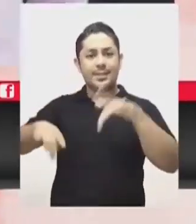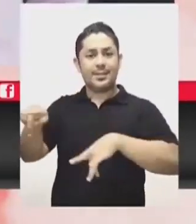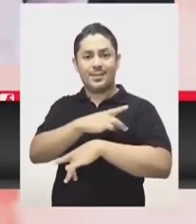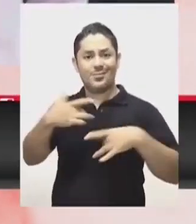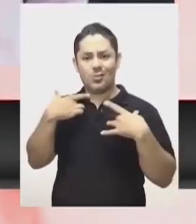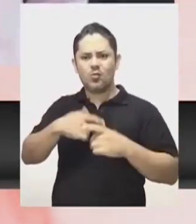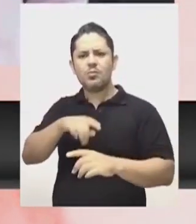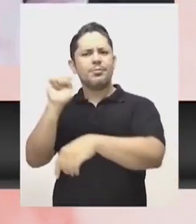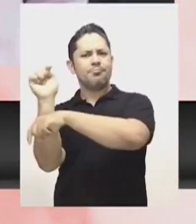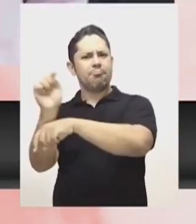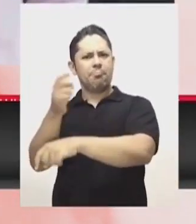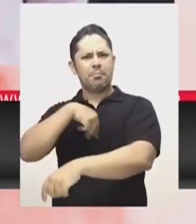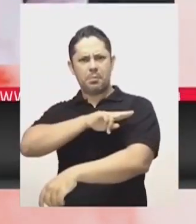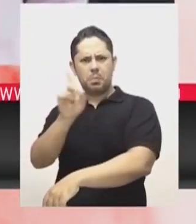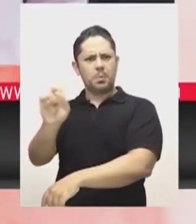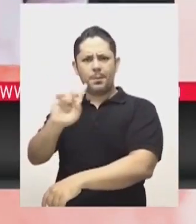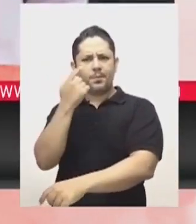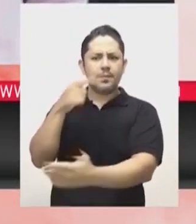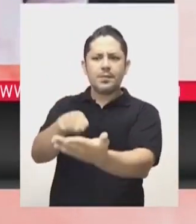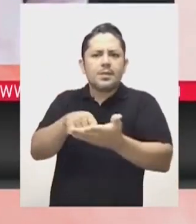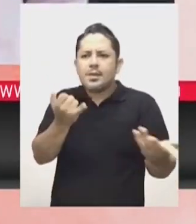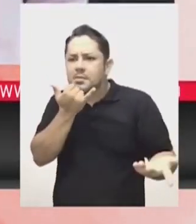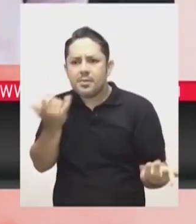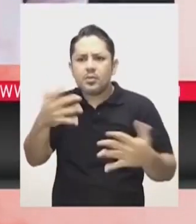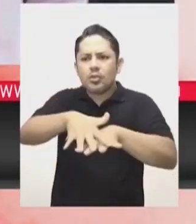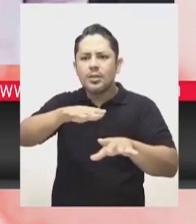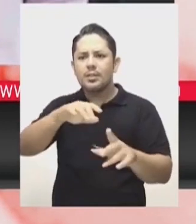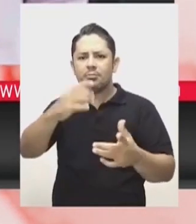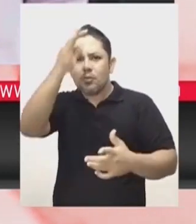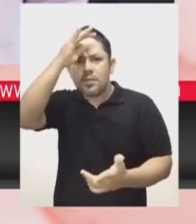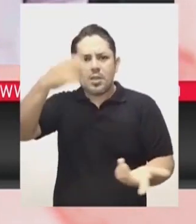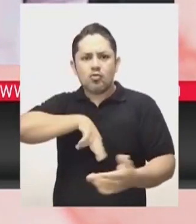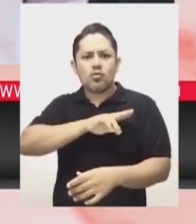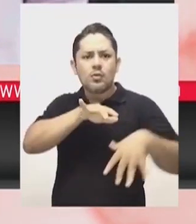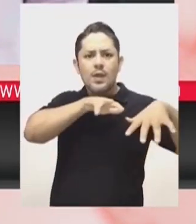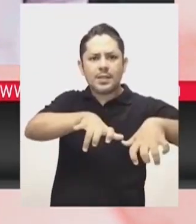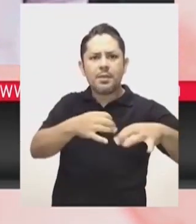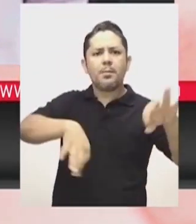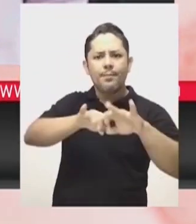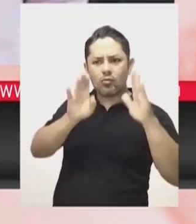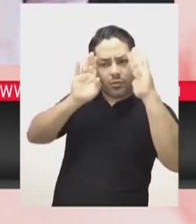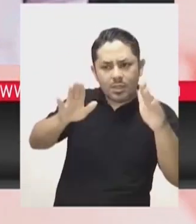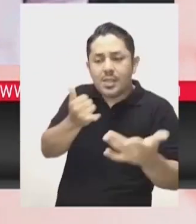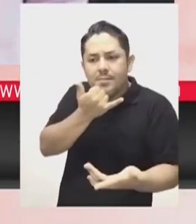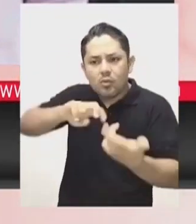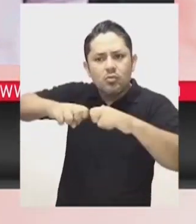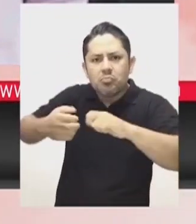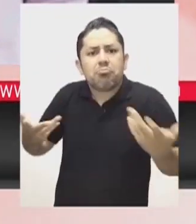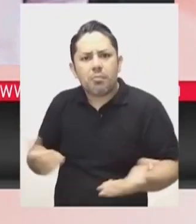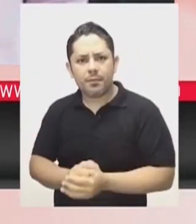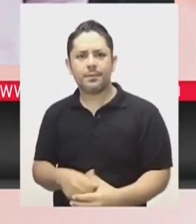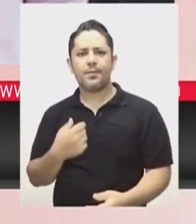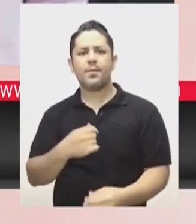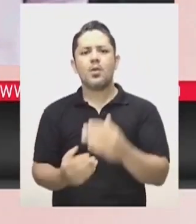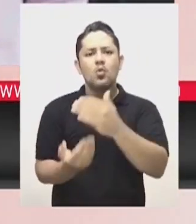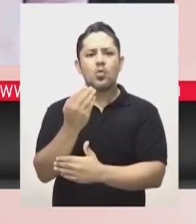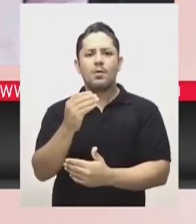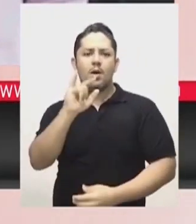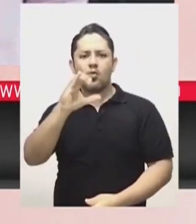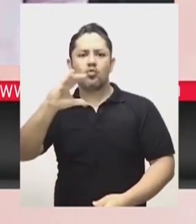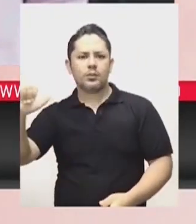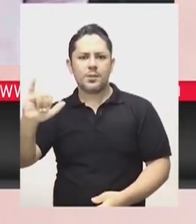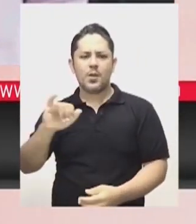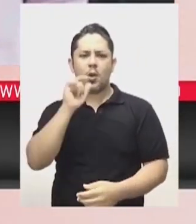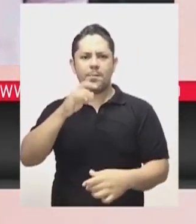More than seeking to question a secretary is to seek and have clarity of what is happening in the network. It is important for the Departmental